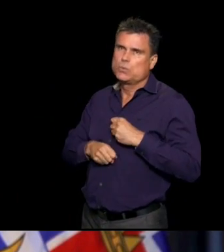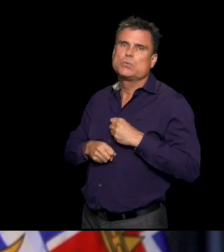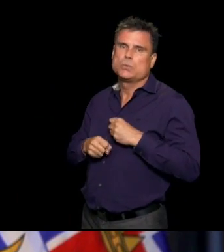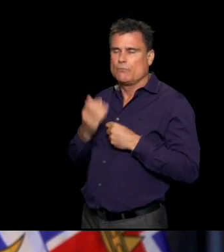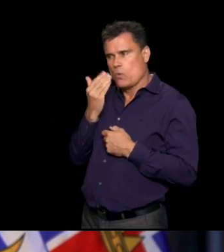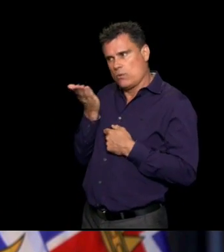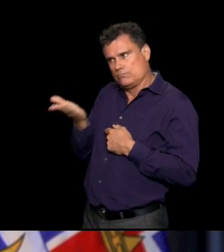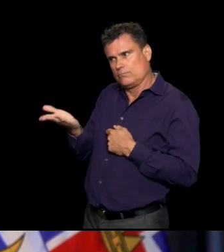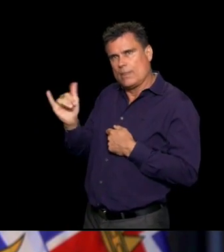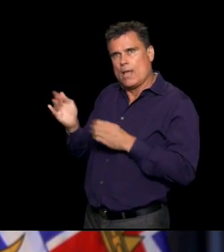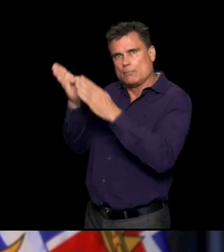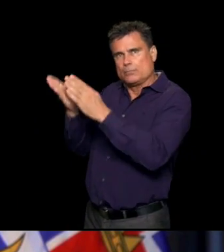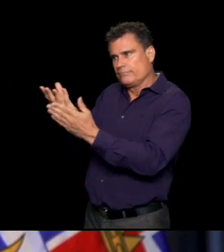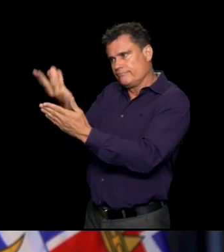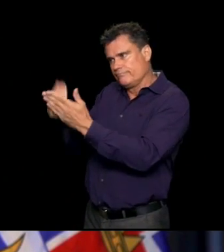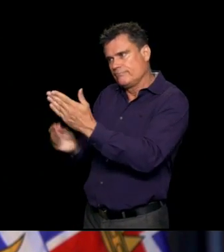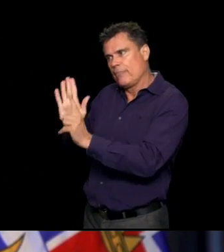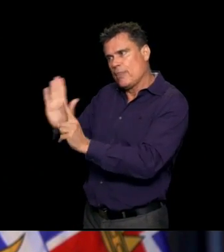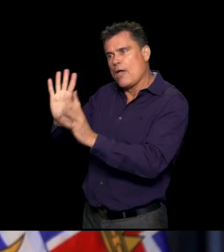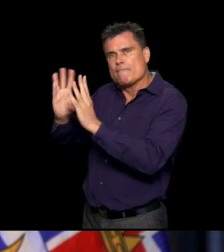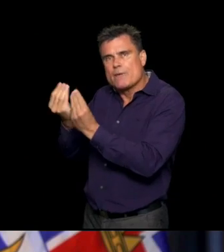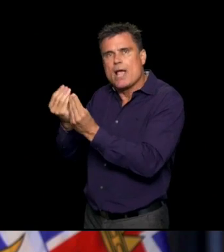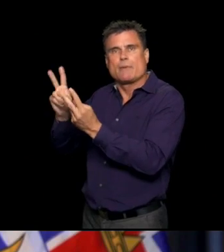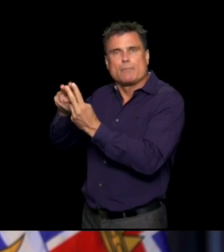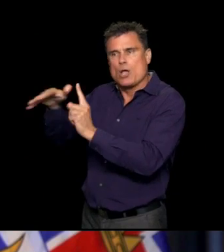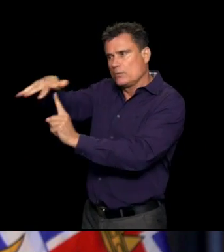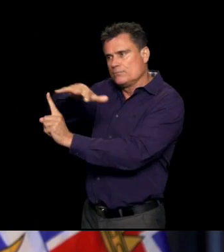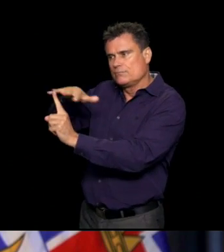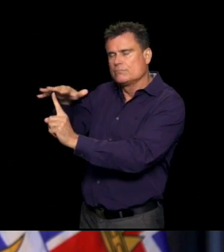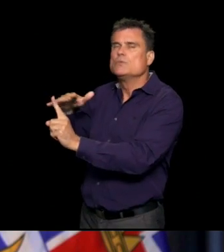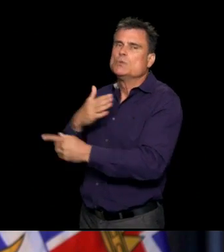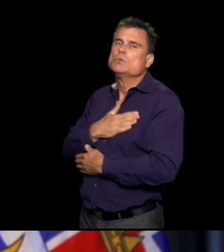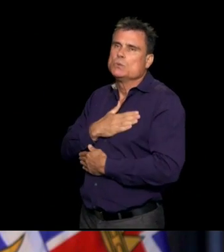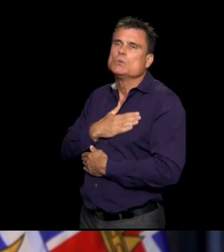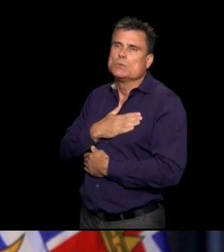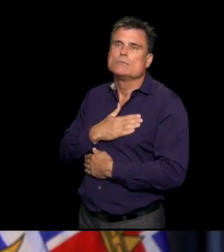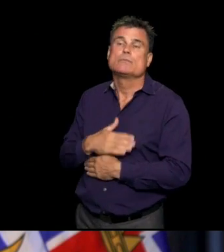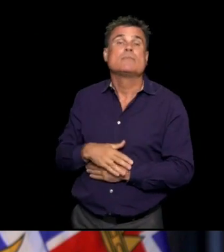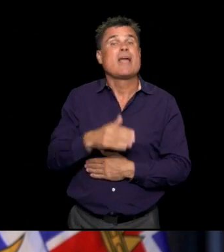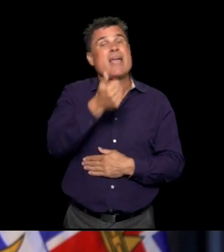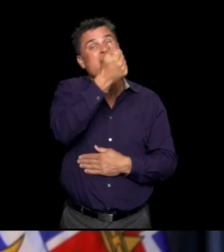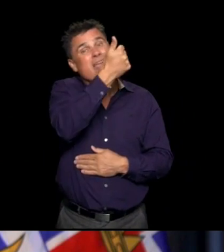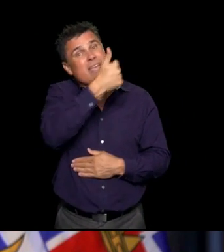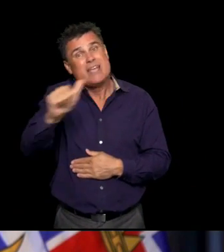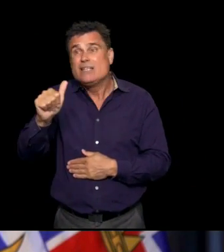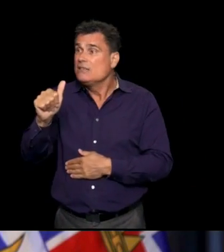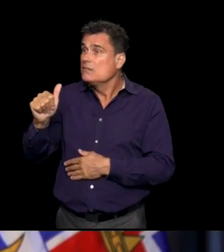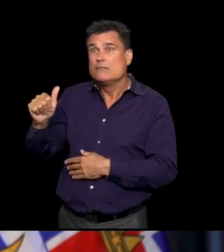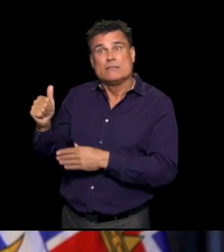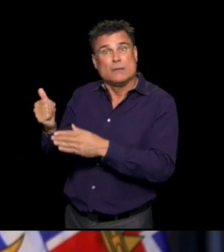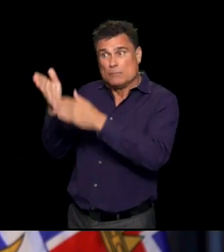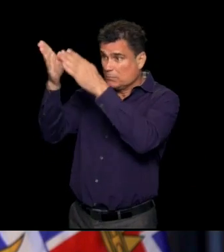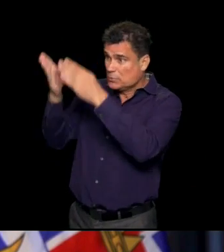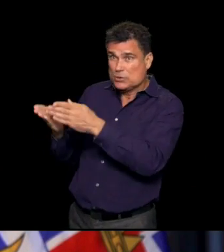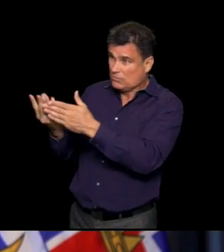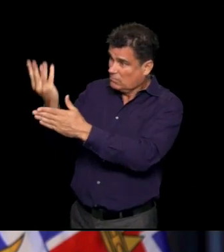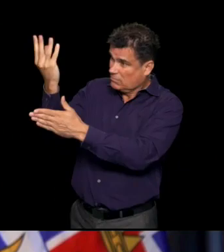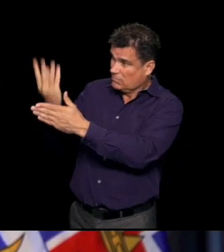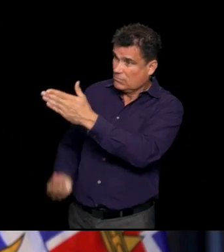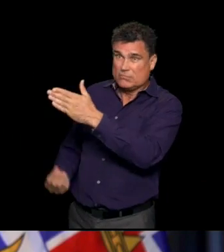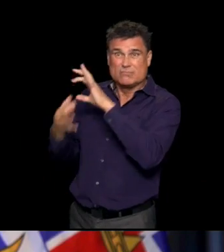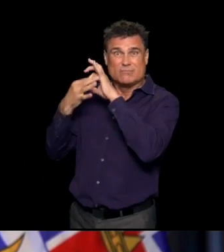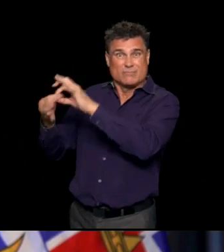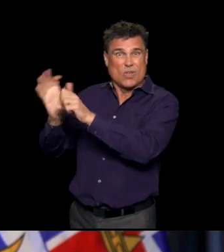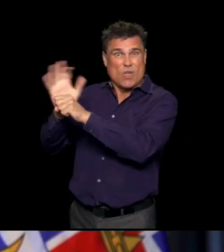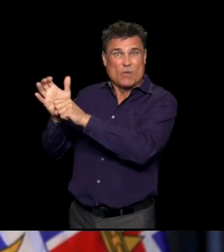in the last 24 hours. As we say, but it's important to remember each time someone